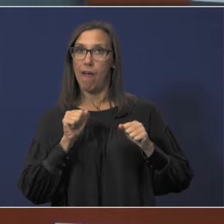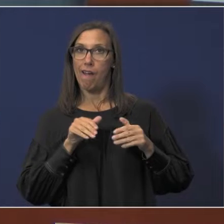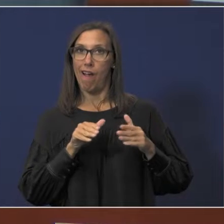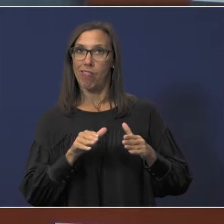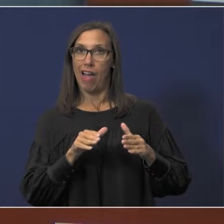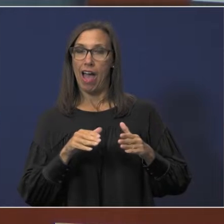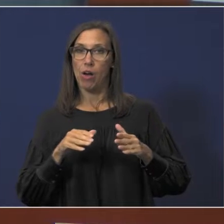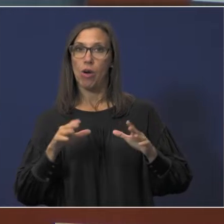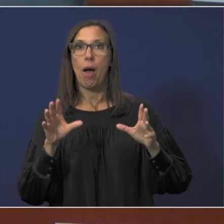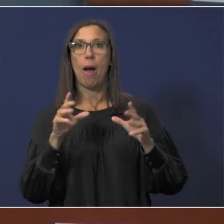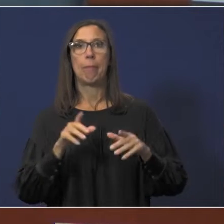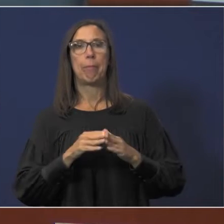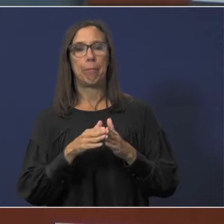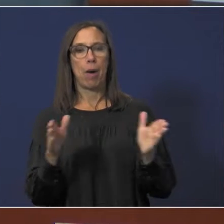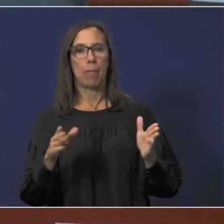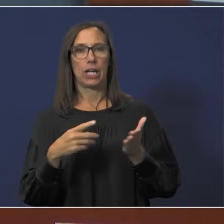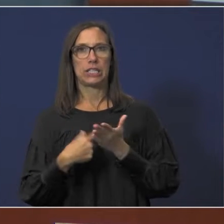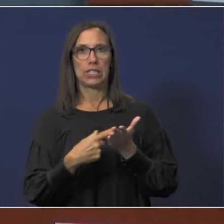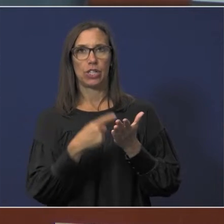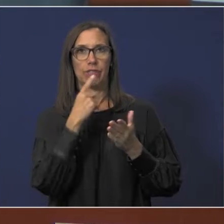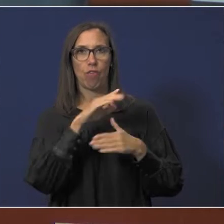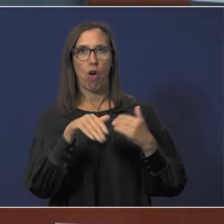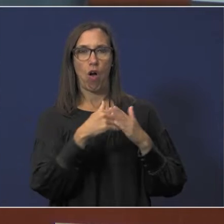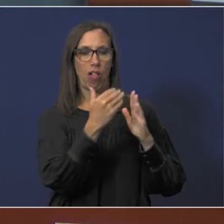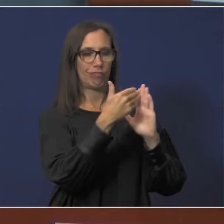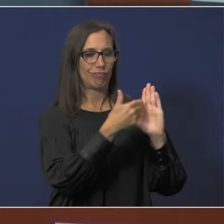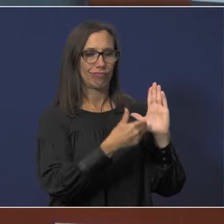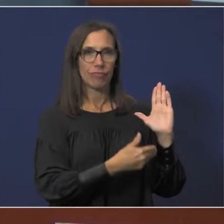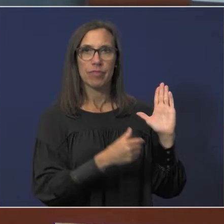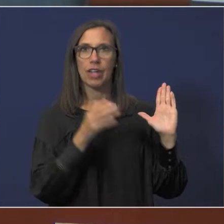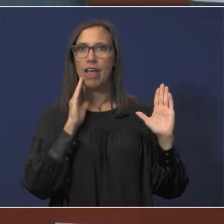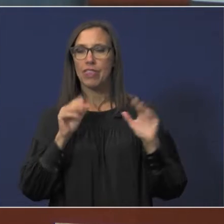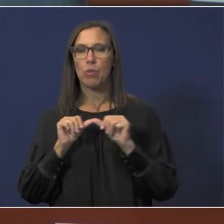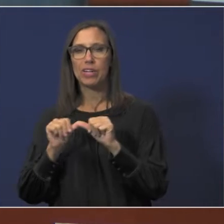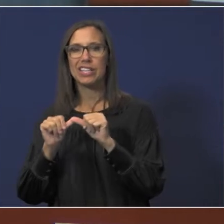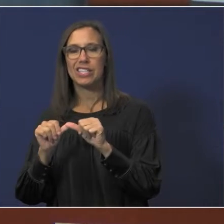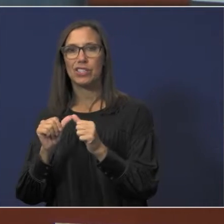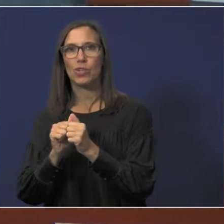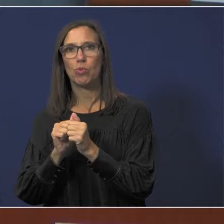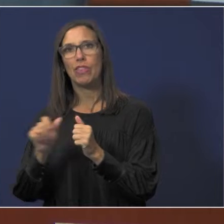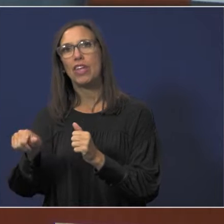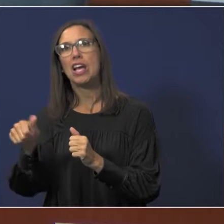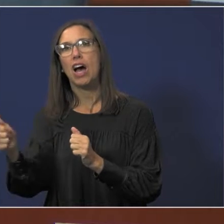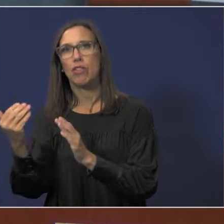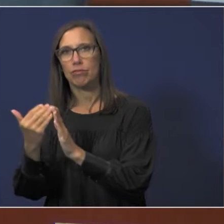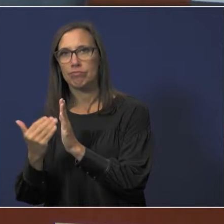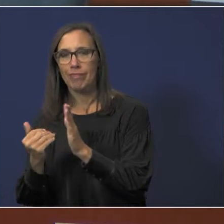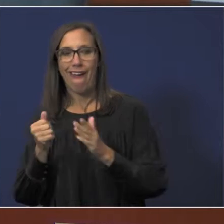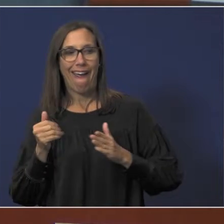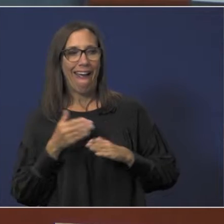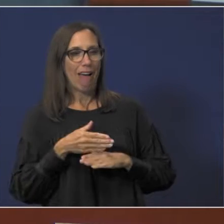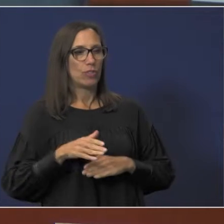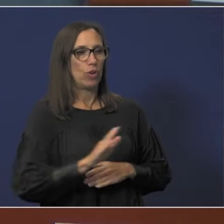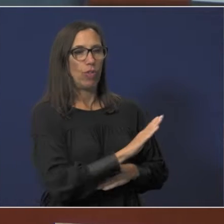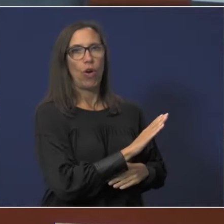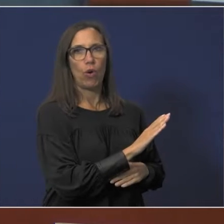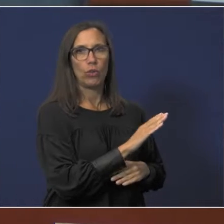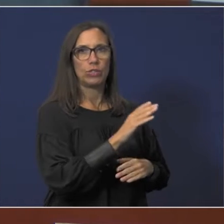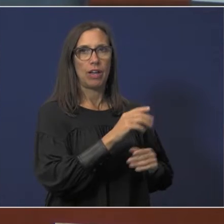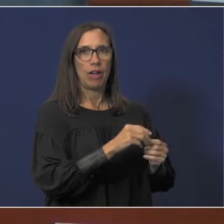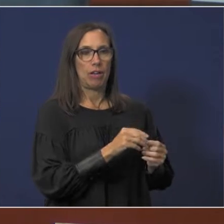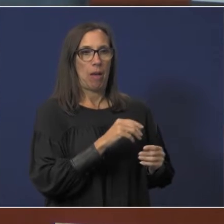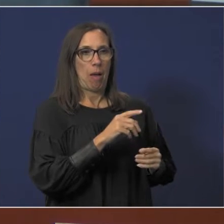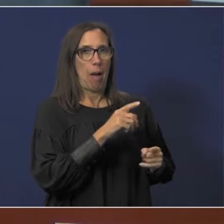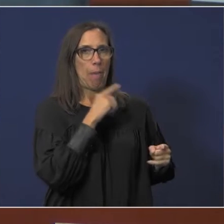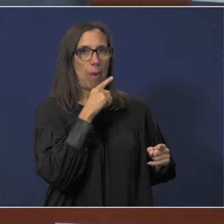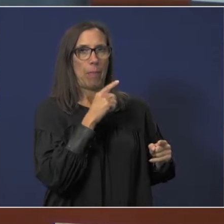agenda items at all meetings. The board will continue with the remaining agenda after the registered patrons have had an opportunity to speak. To